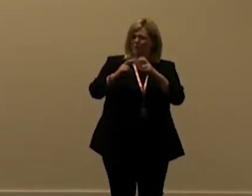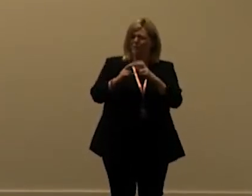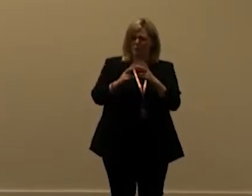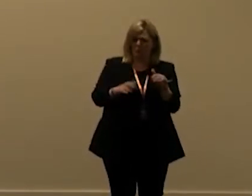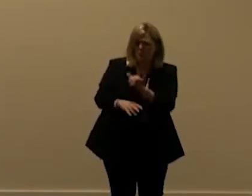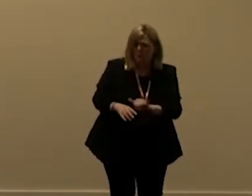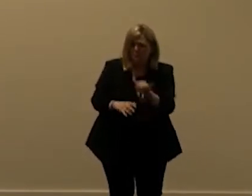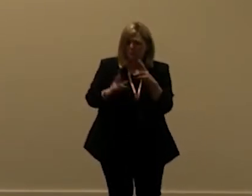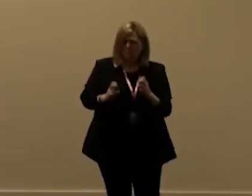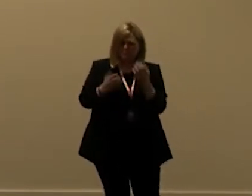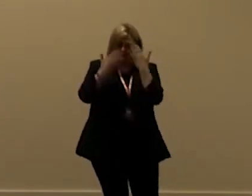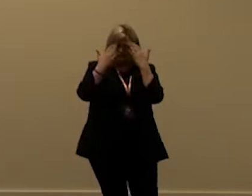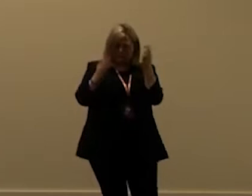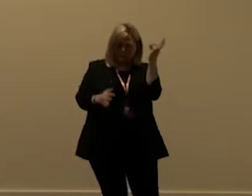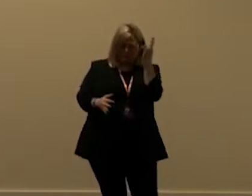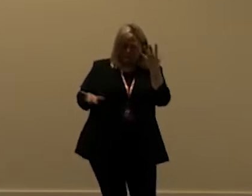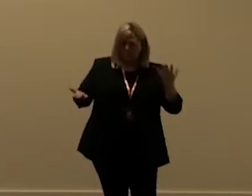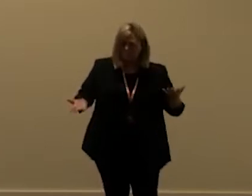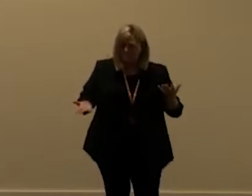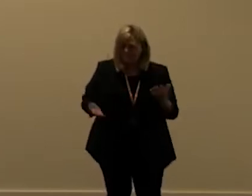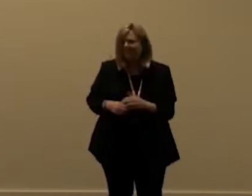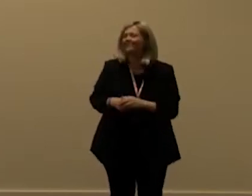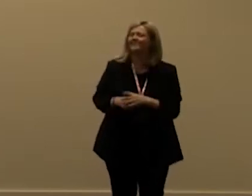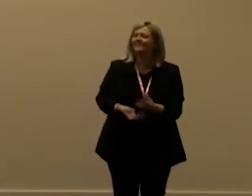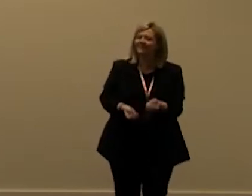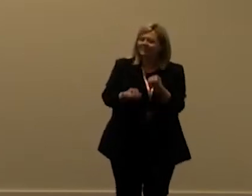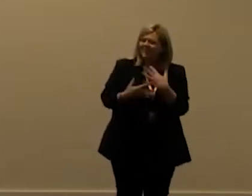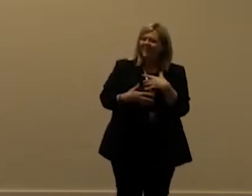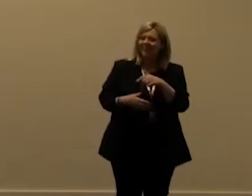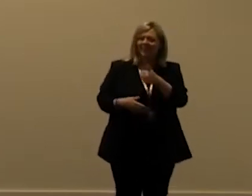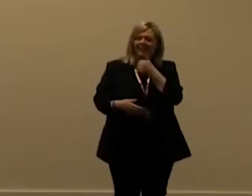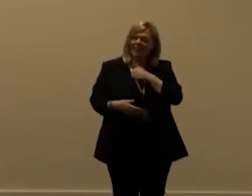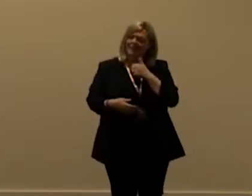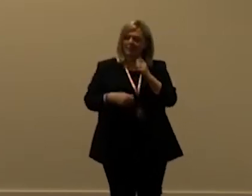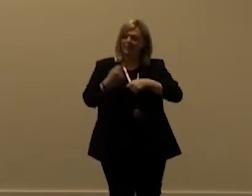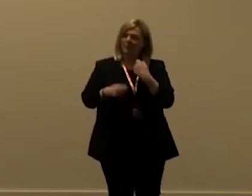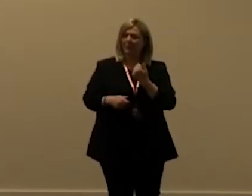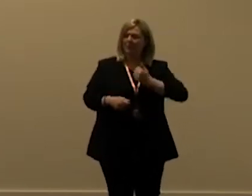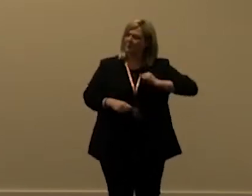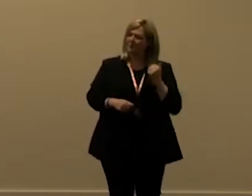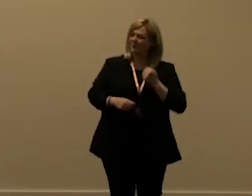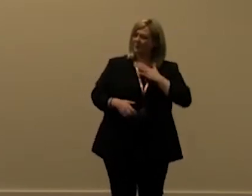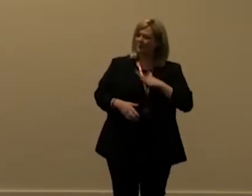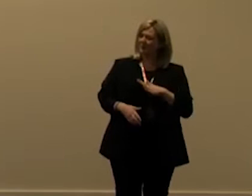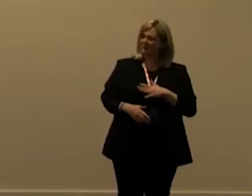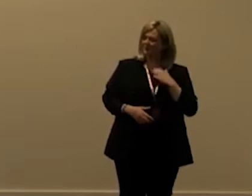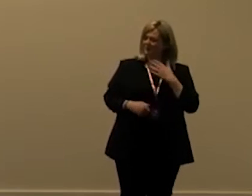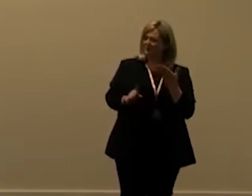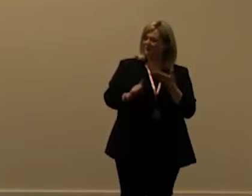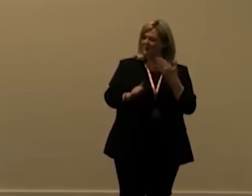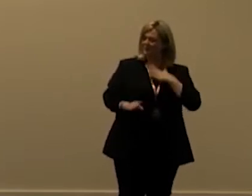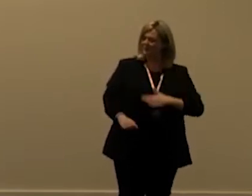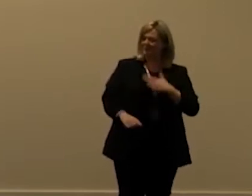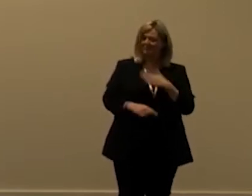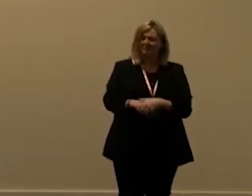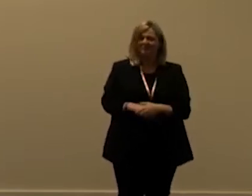which one it is um which they tell me i can call myself a scottish laird i don't know if that's true but maybe somebody from